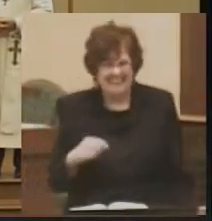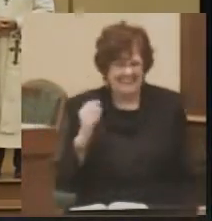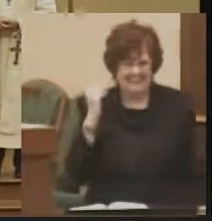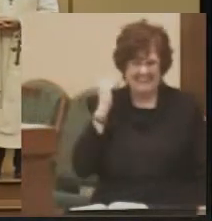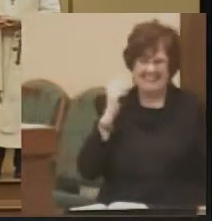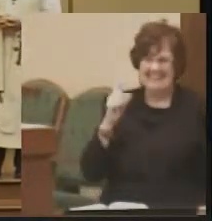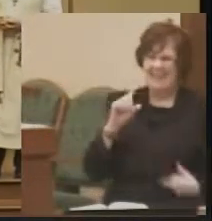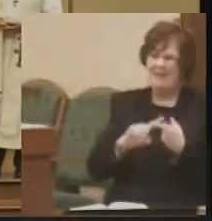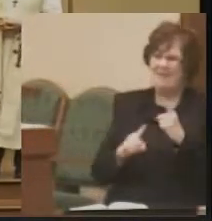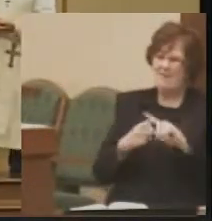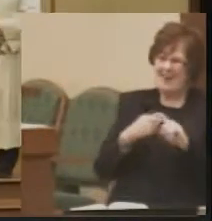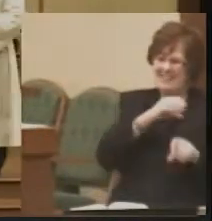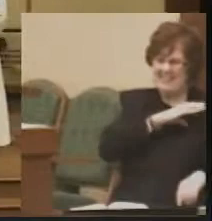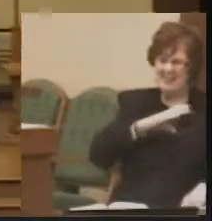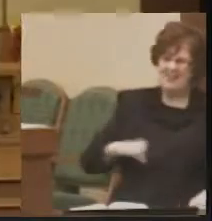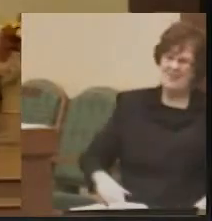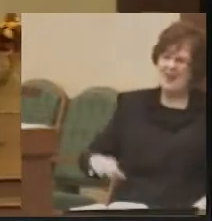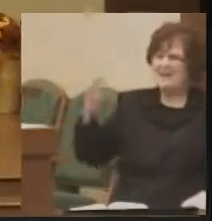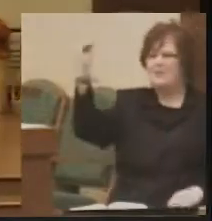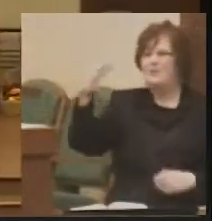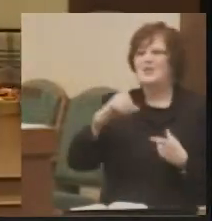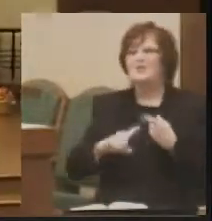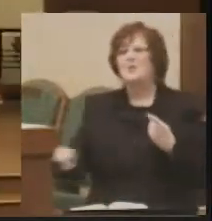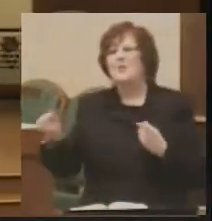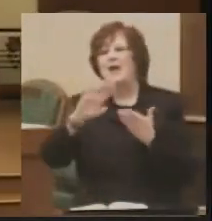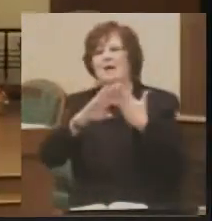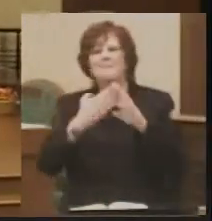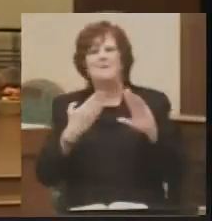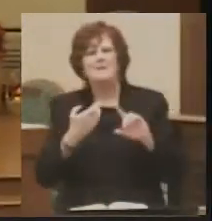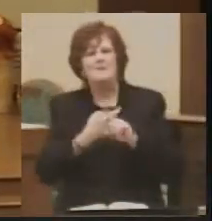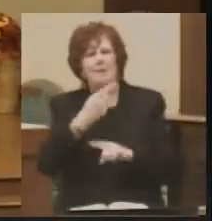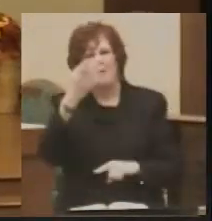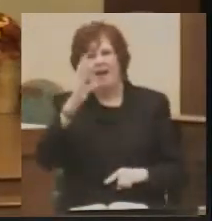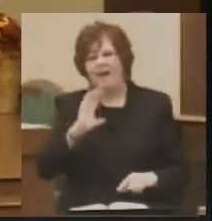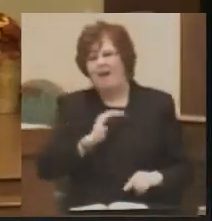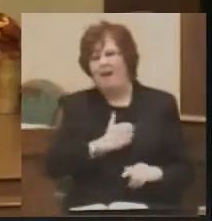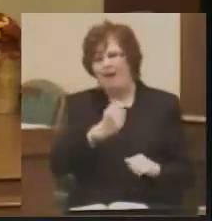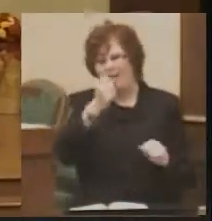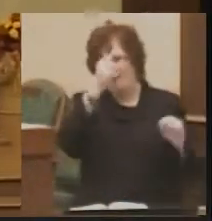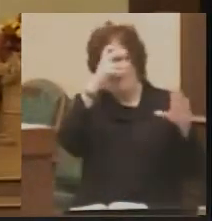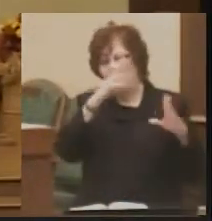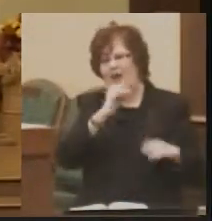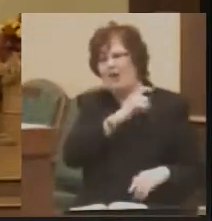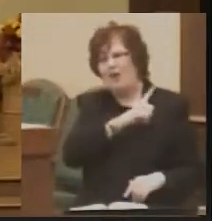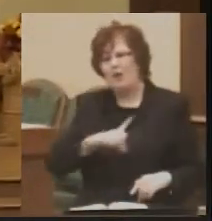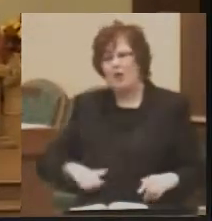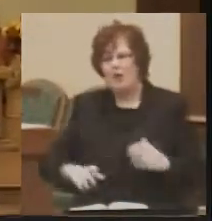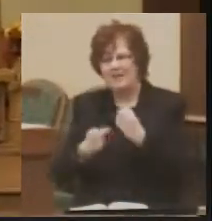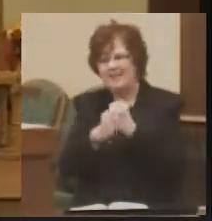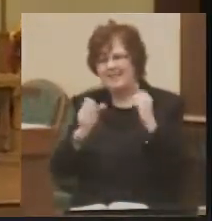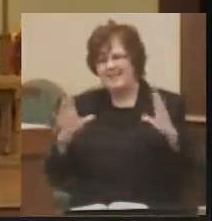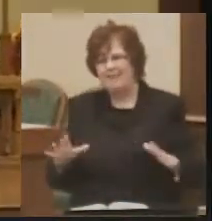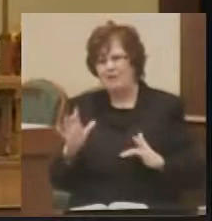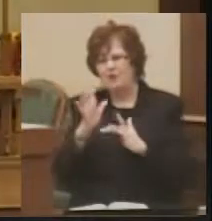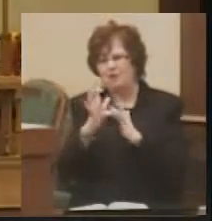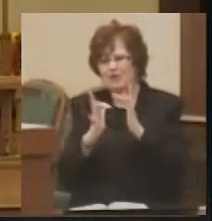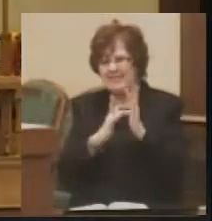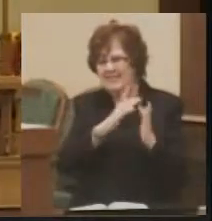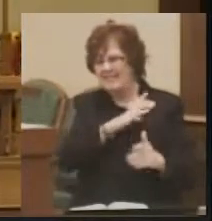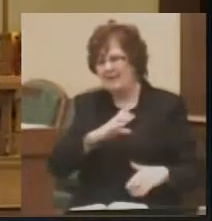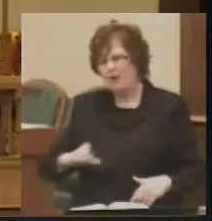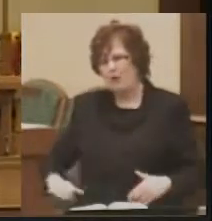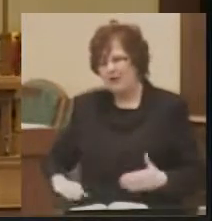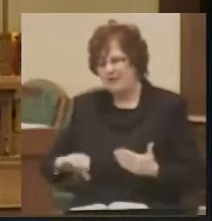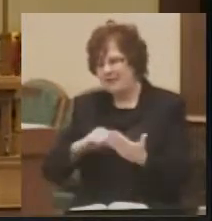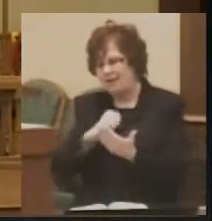Dear friends in Christ, grace to you and peace from God our Father and our Lord and Savior, Jesus the Christ. Amen.